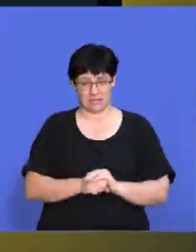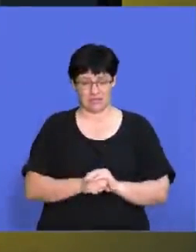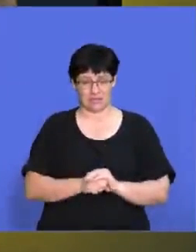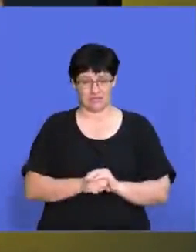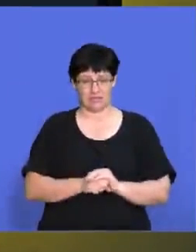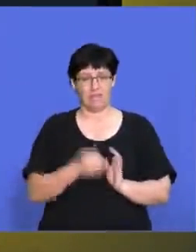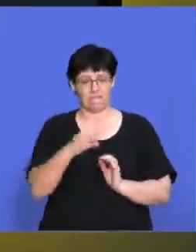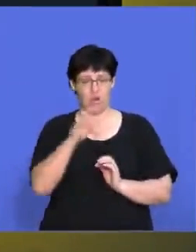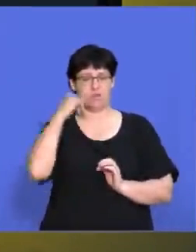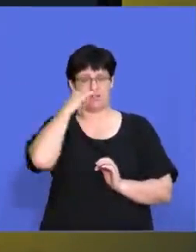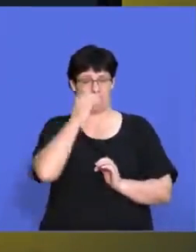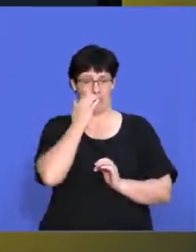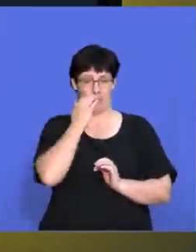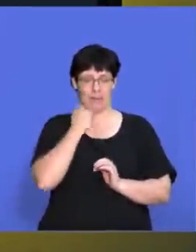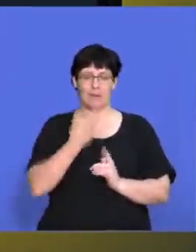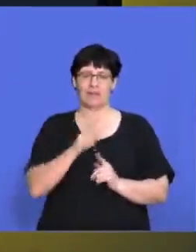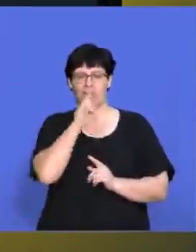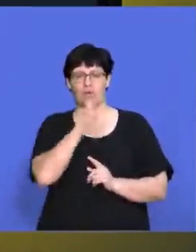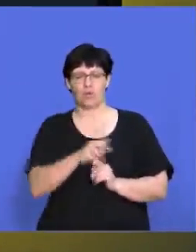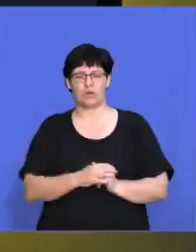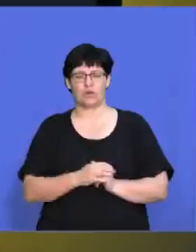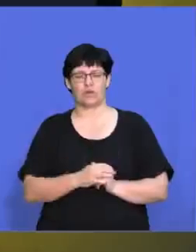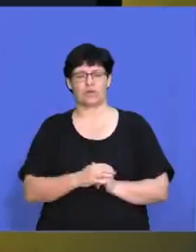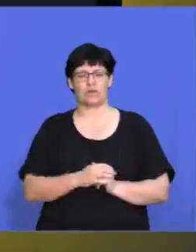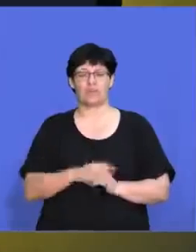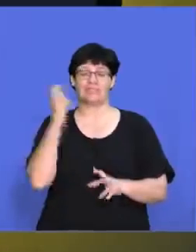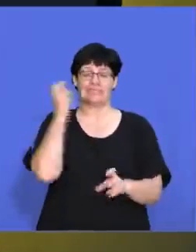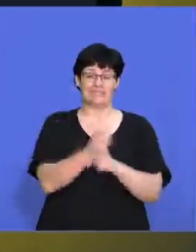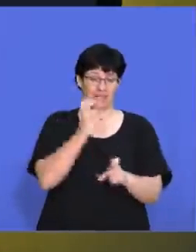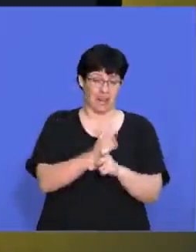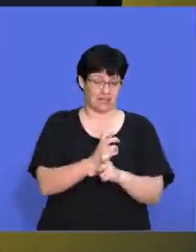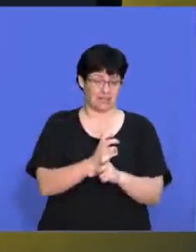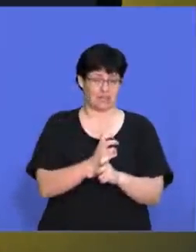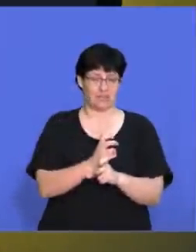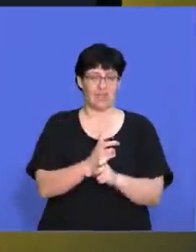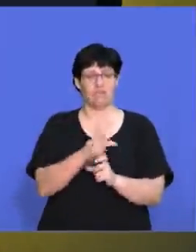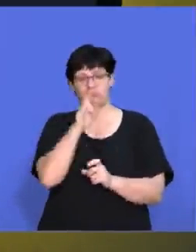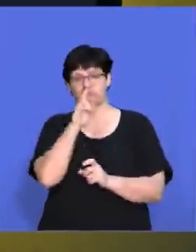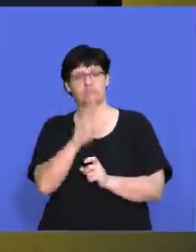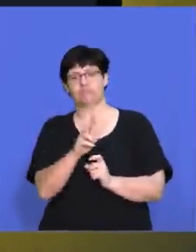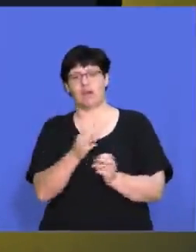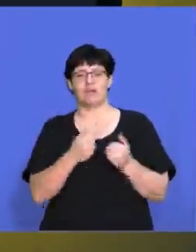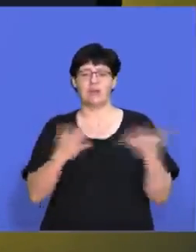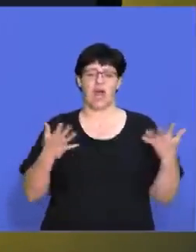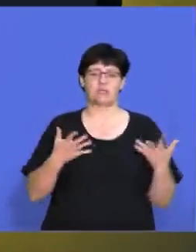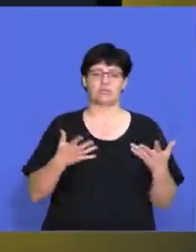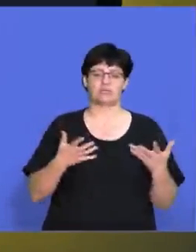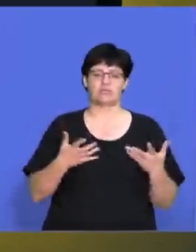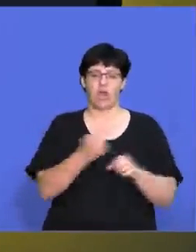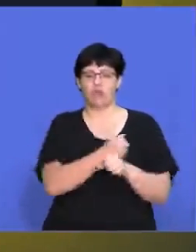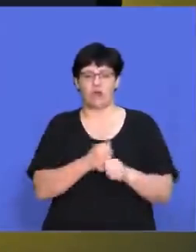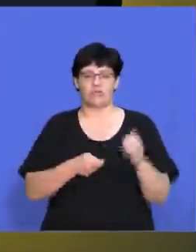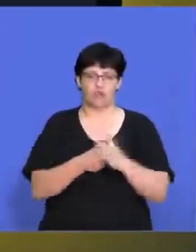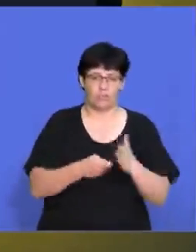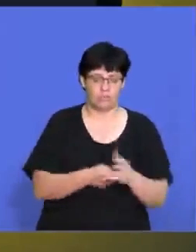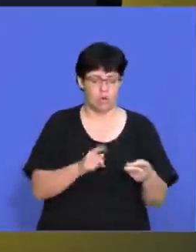industry. However, we look how much more difficult is it if you want to start your own little coffee shop or a, or